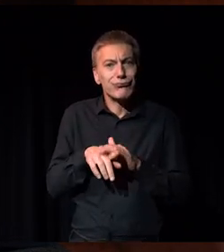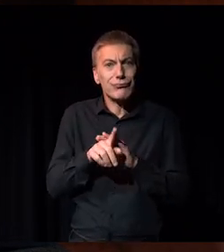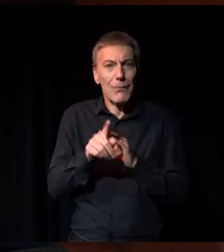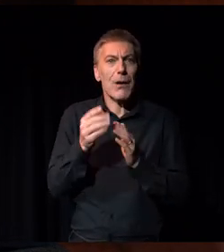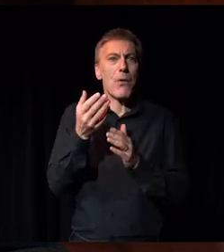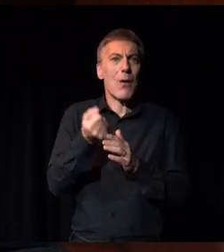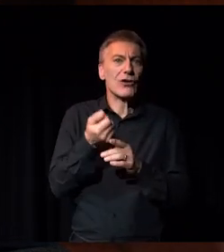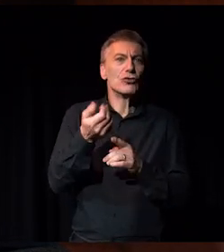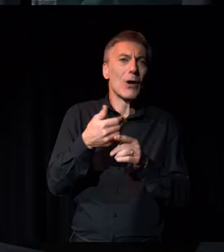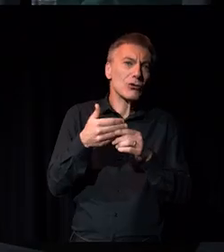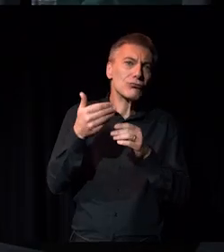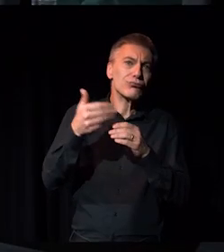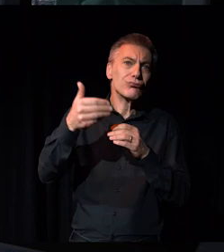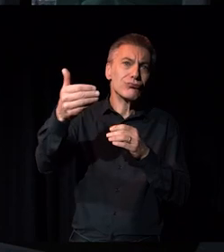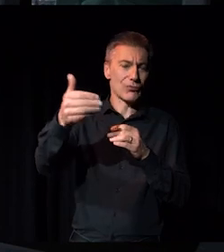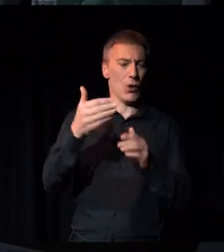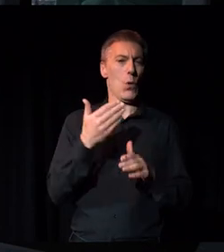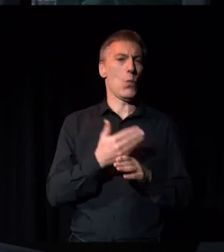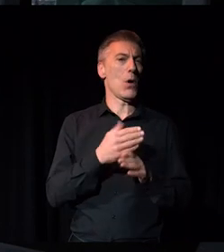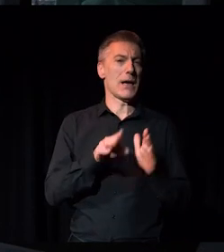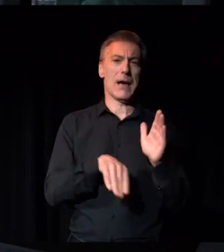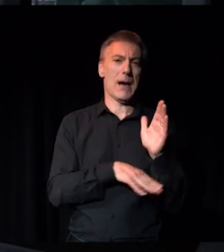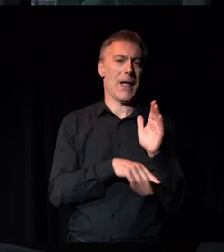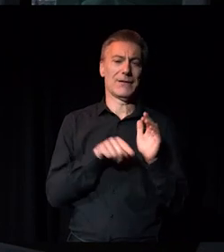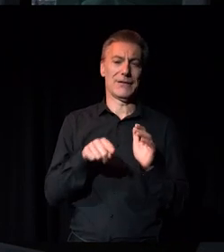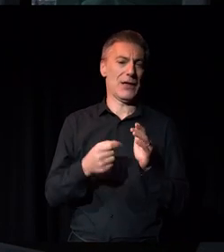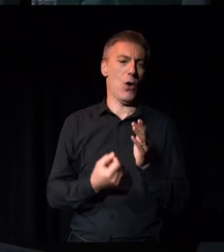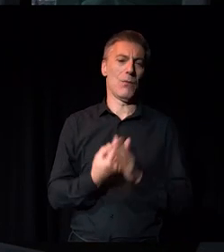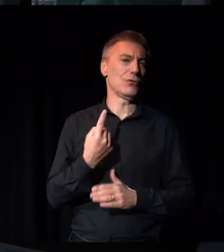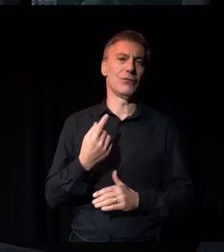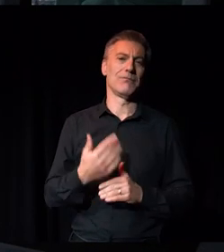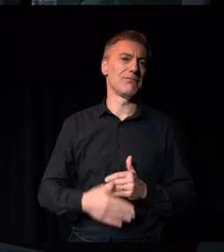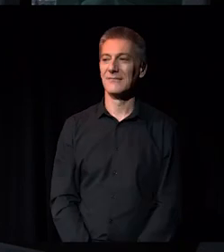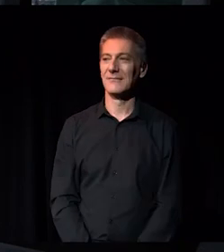paid opportunities, which working class people wouldn't have the opportunity to access.